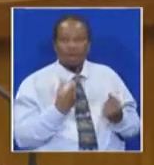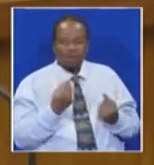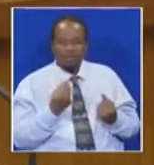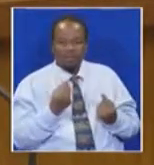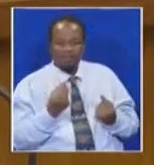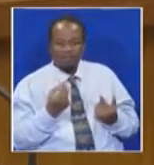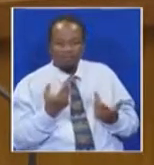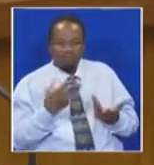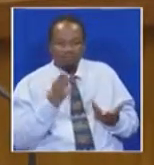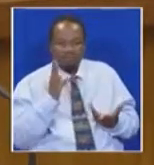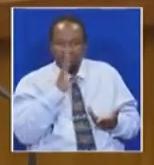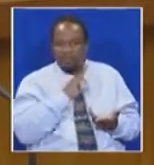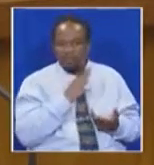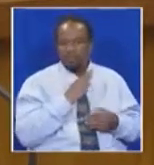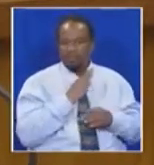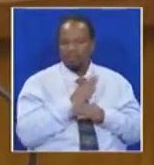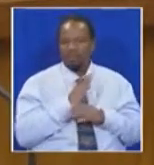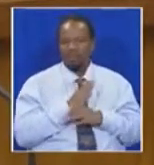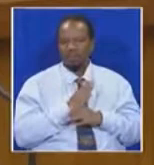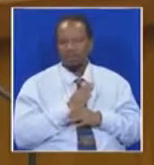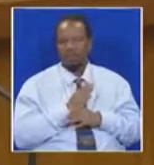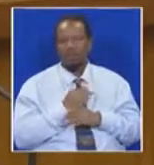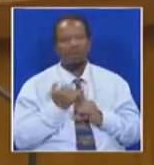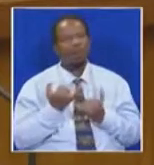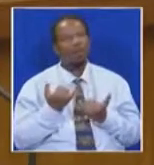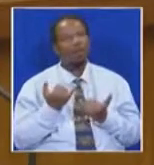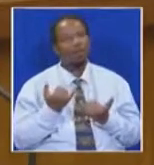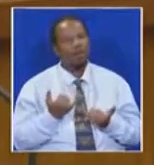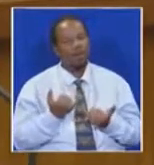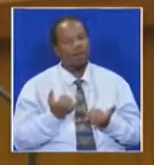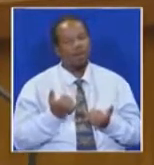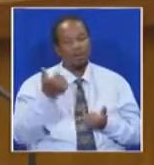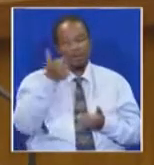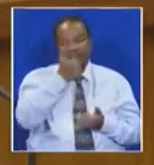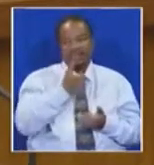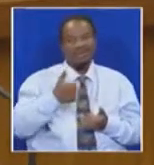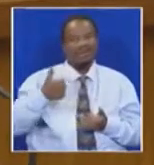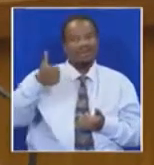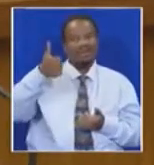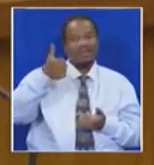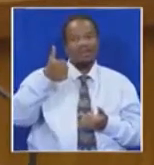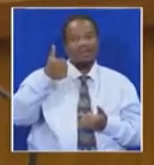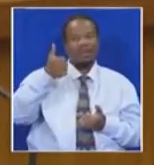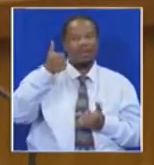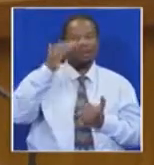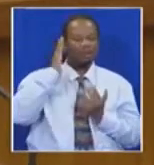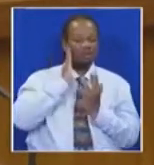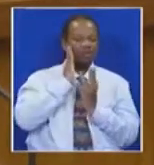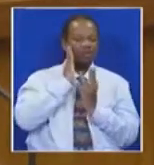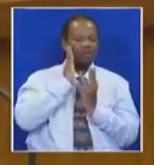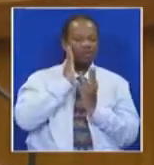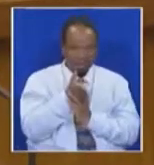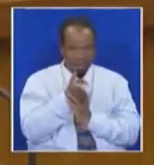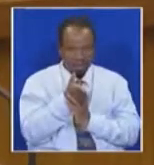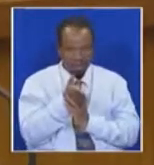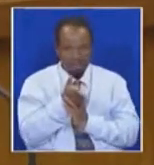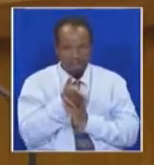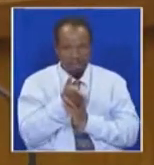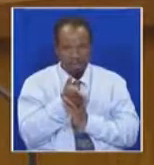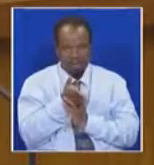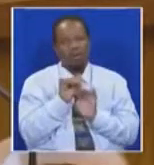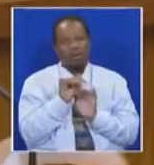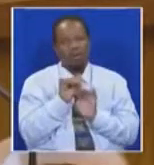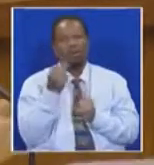protection. At this point, Chief Justice interjected, and in what seemed like in a light-hearted manner,